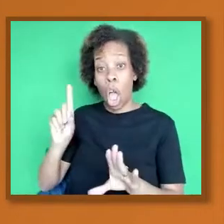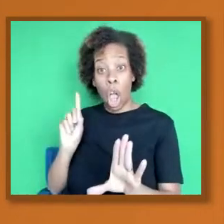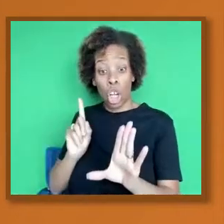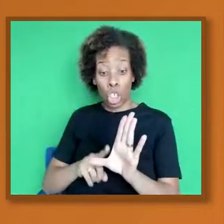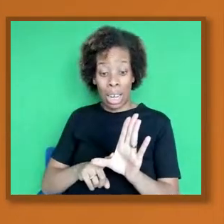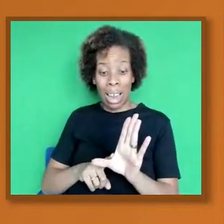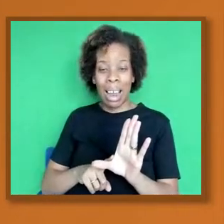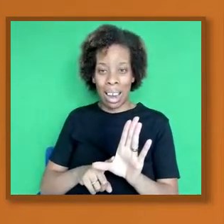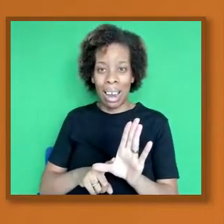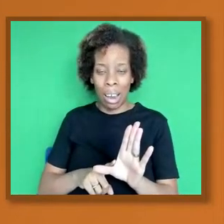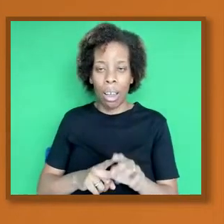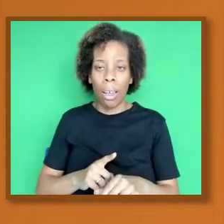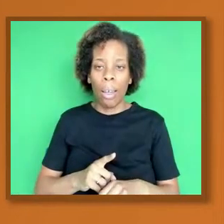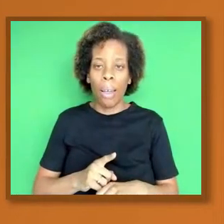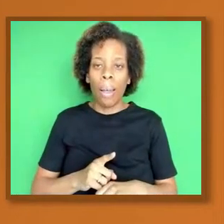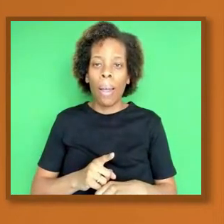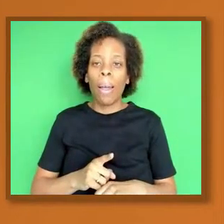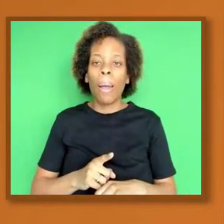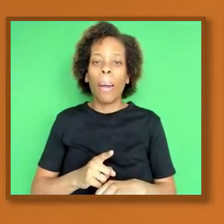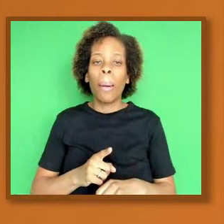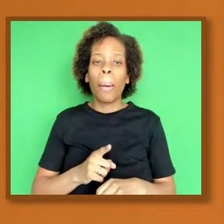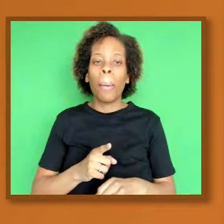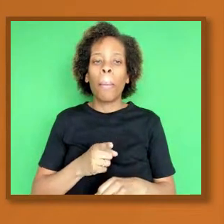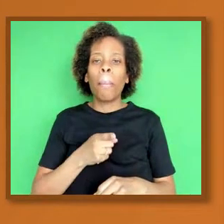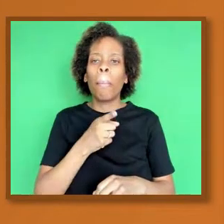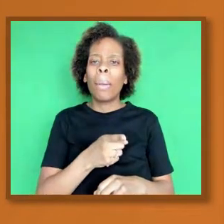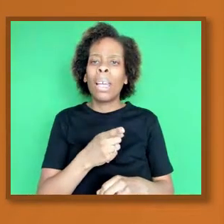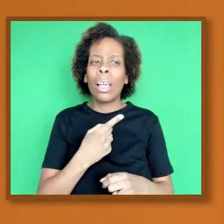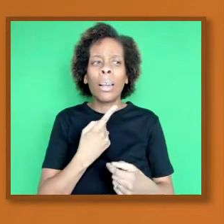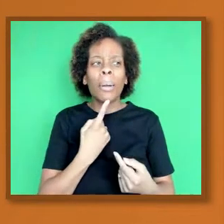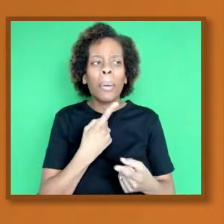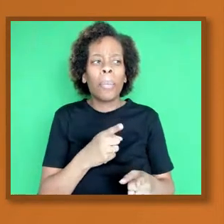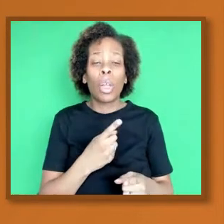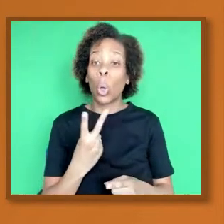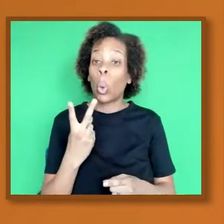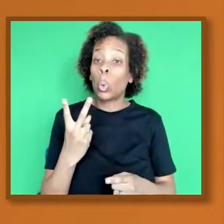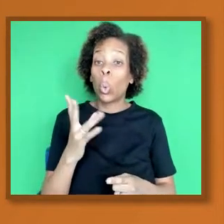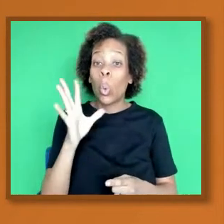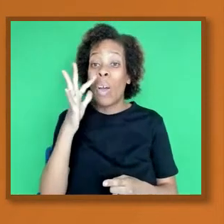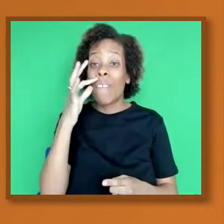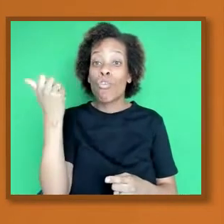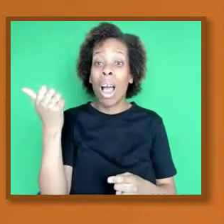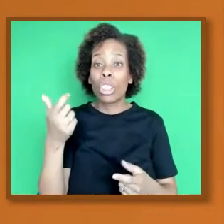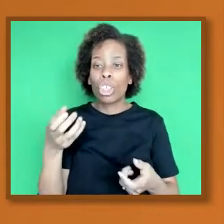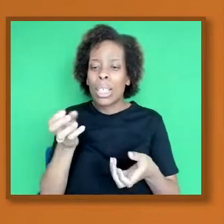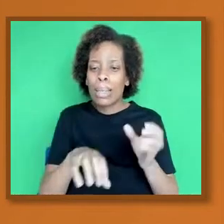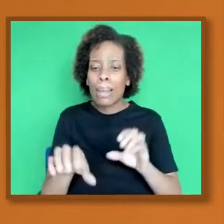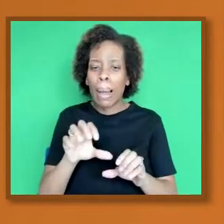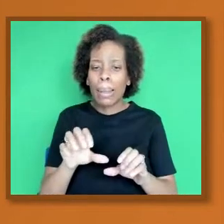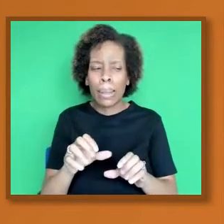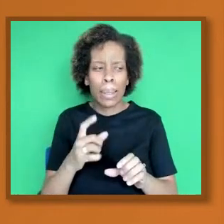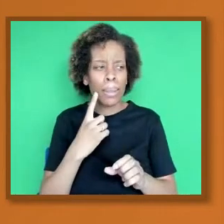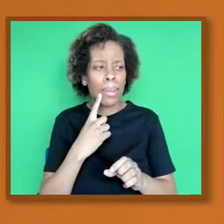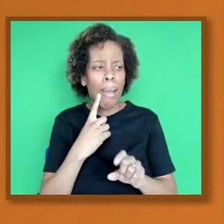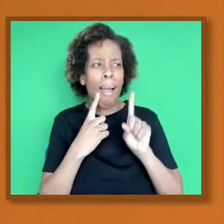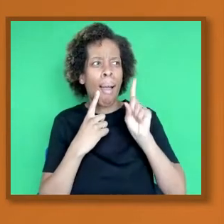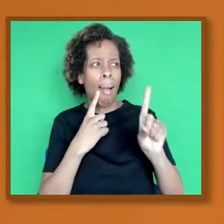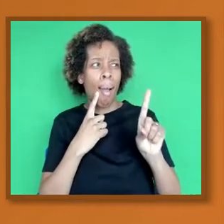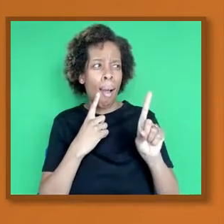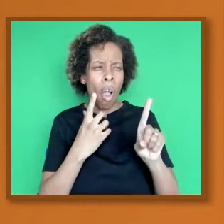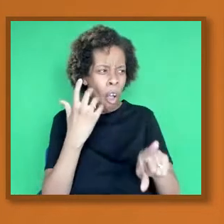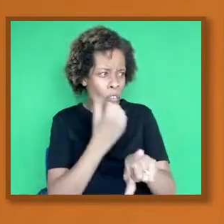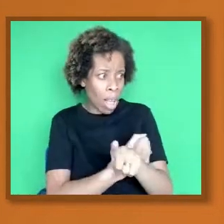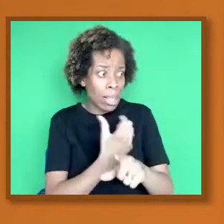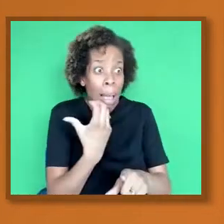was reported of two French scientists saying, well, let's test the vaccine in Africa, almost as if to say, well, if it